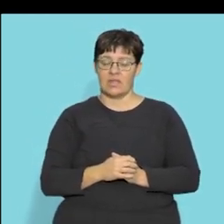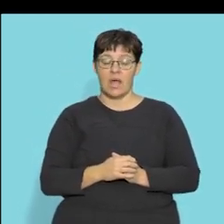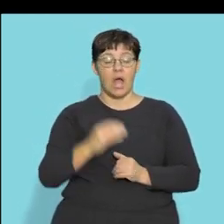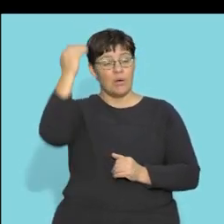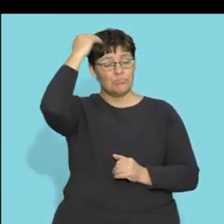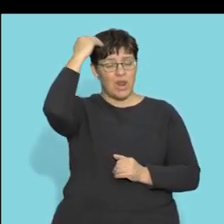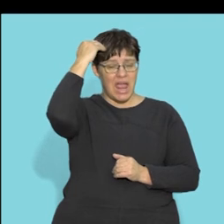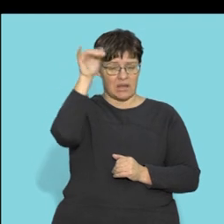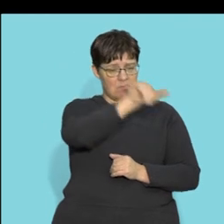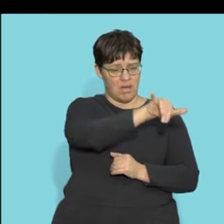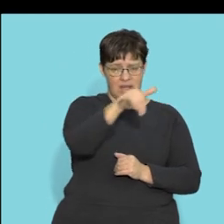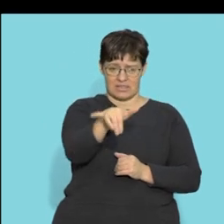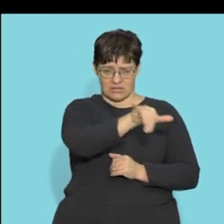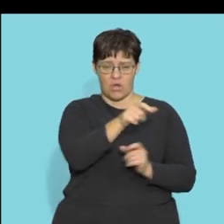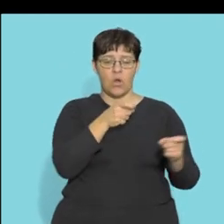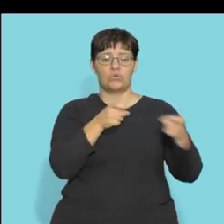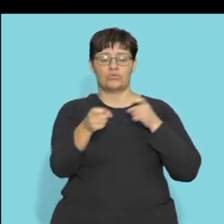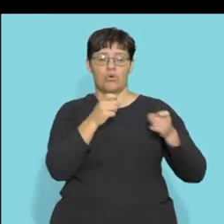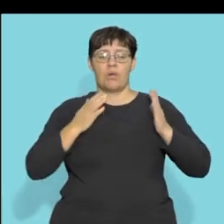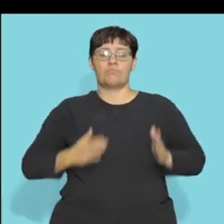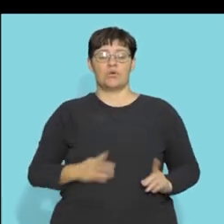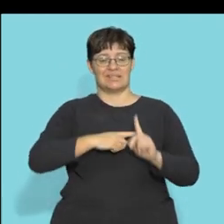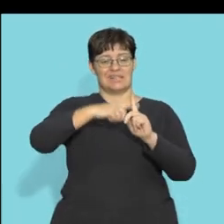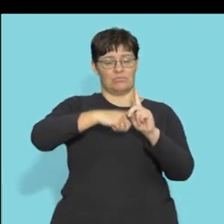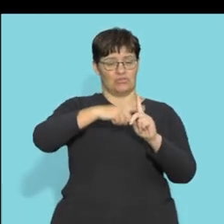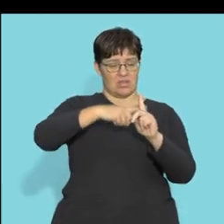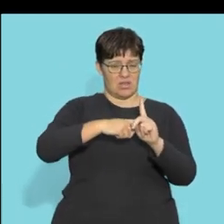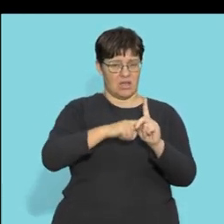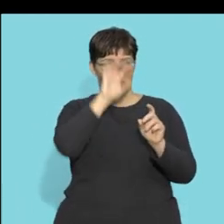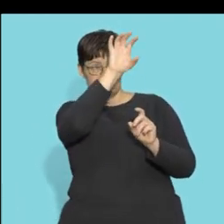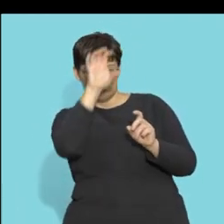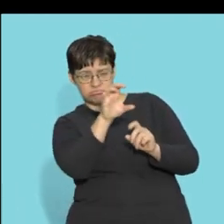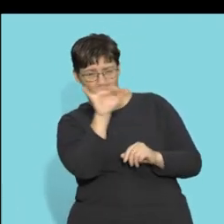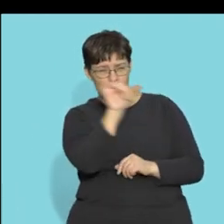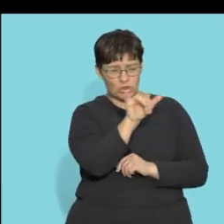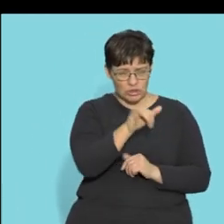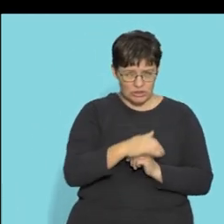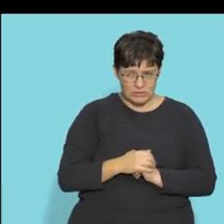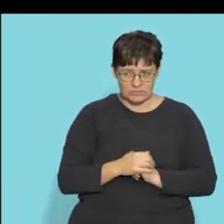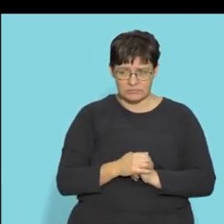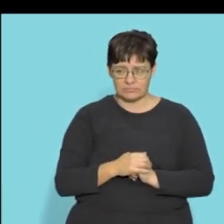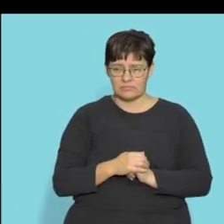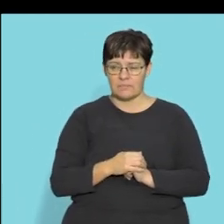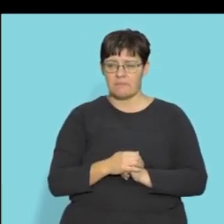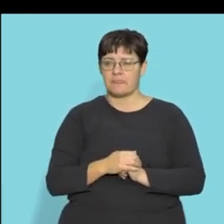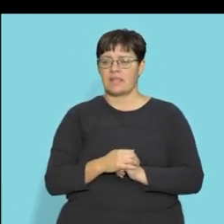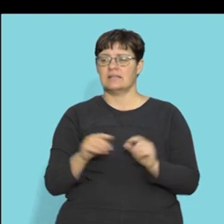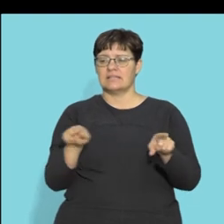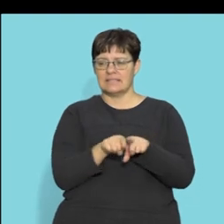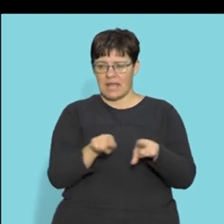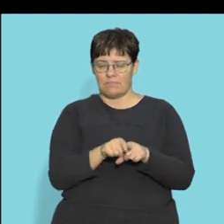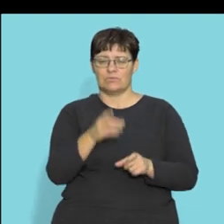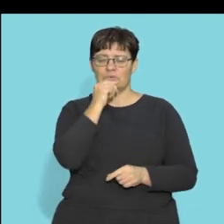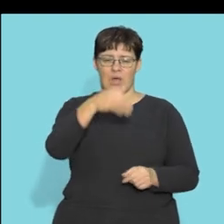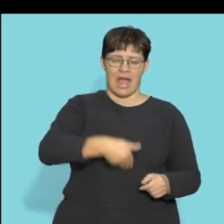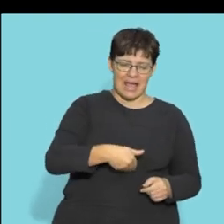there which part of the brain controls body temperature can you remember what i said there it's